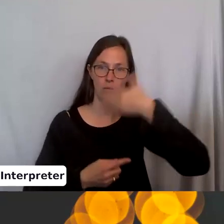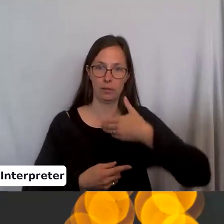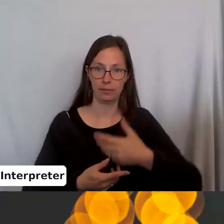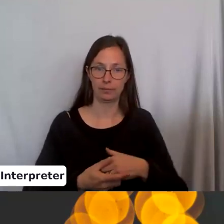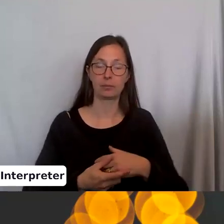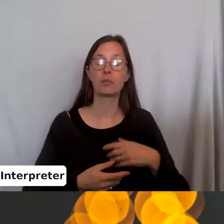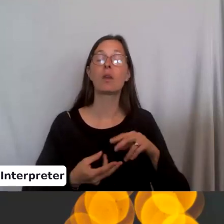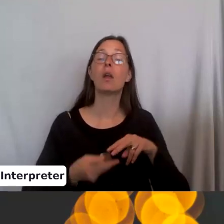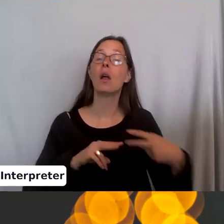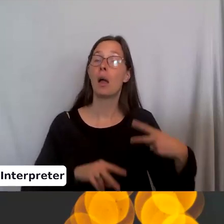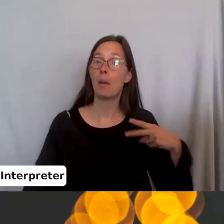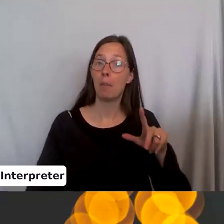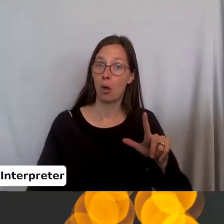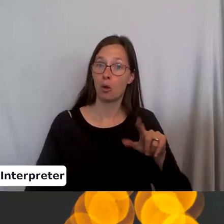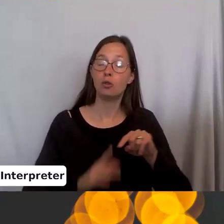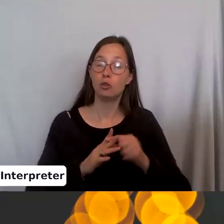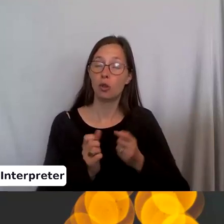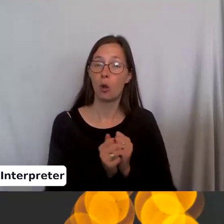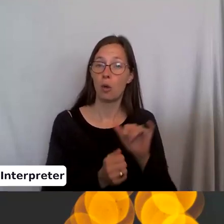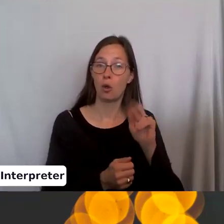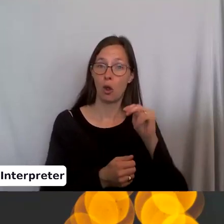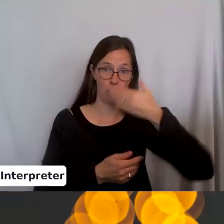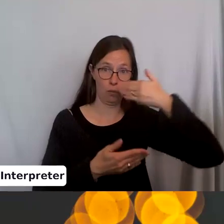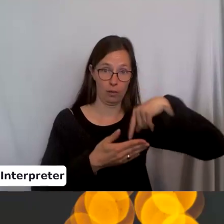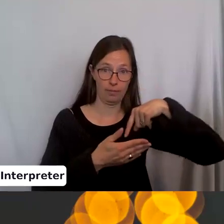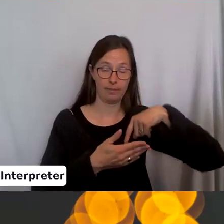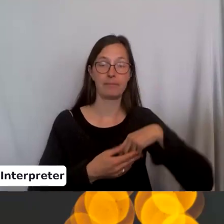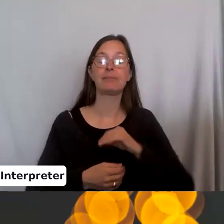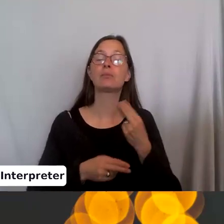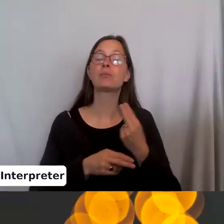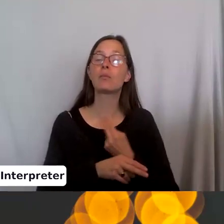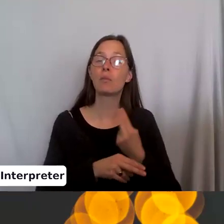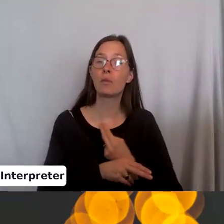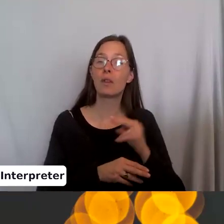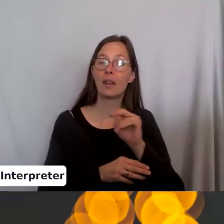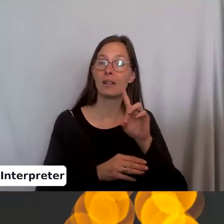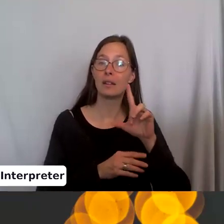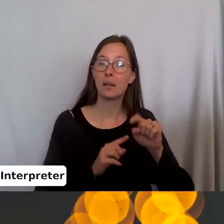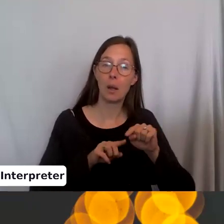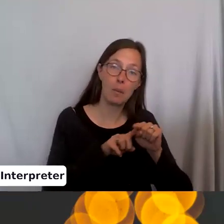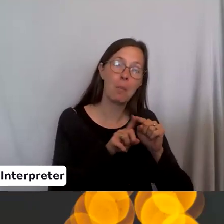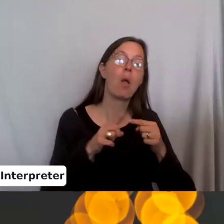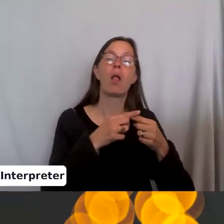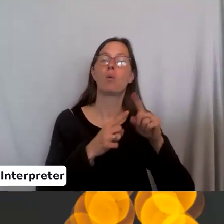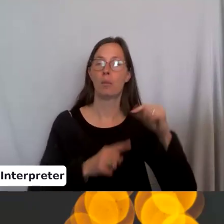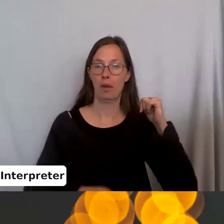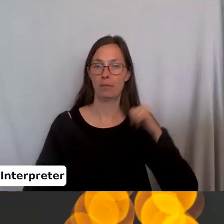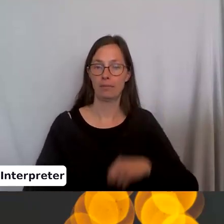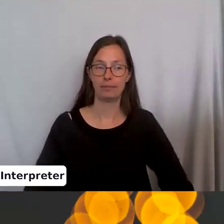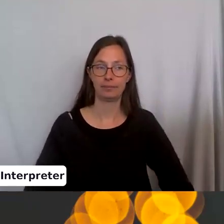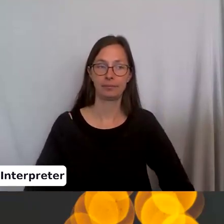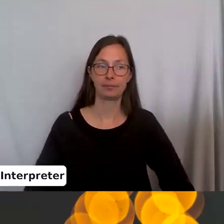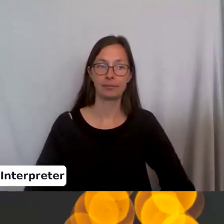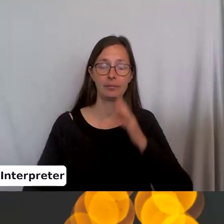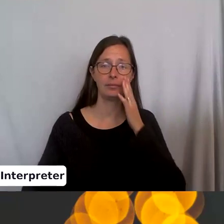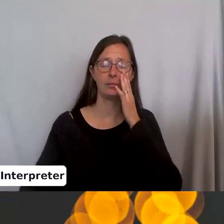For purling, you start with the yarn in the front and you're using the needle to pull that loop to the back. It's just,